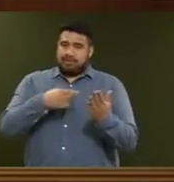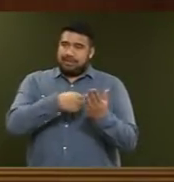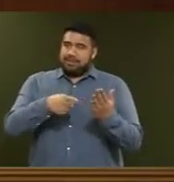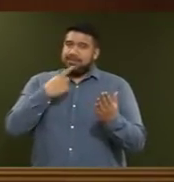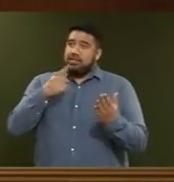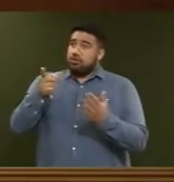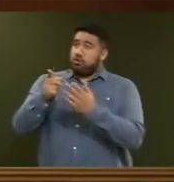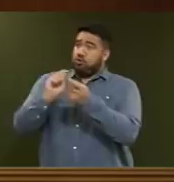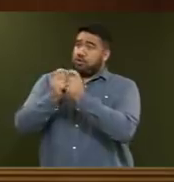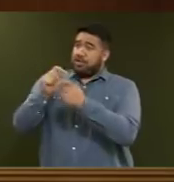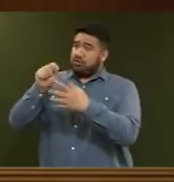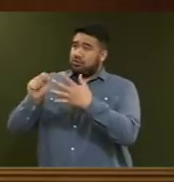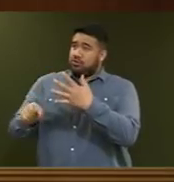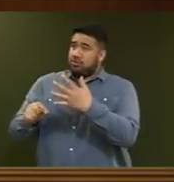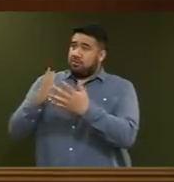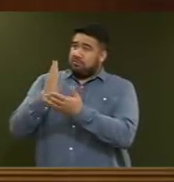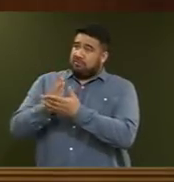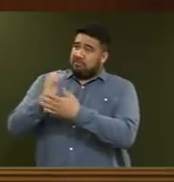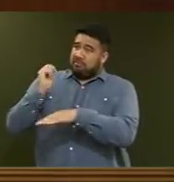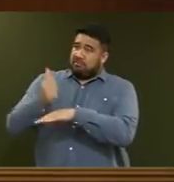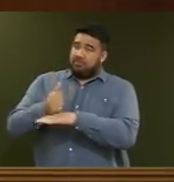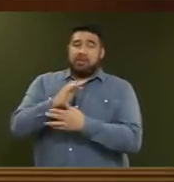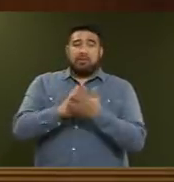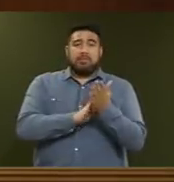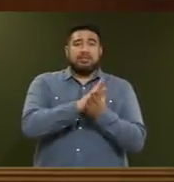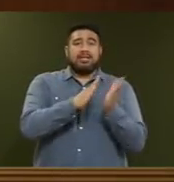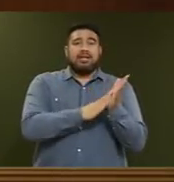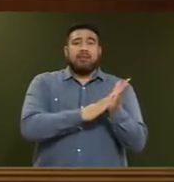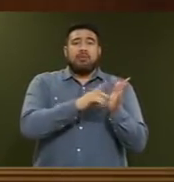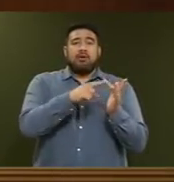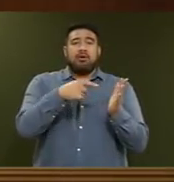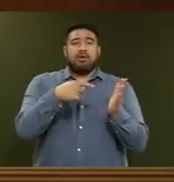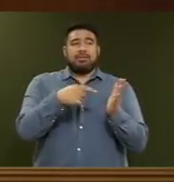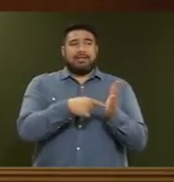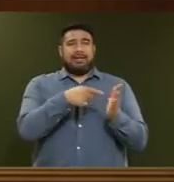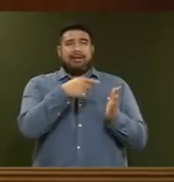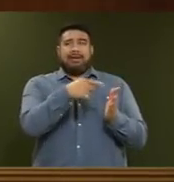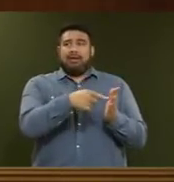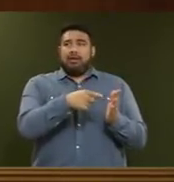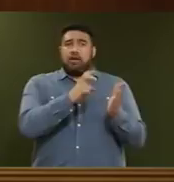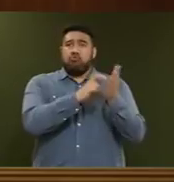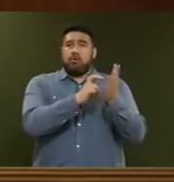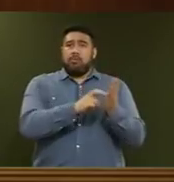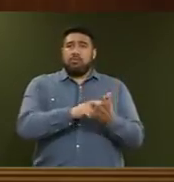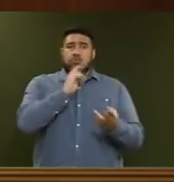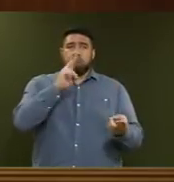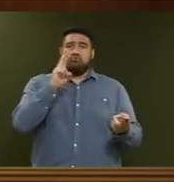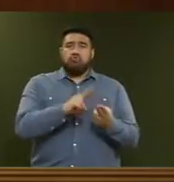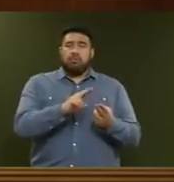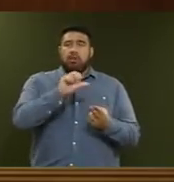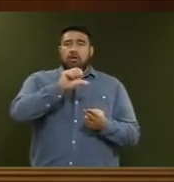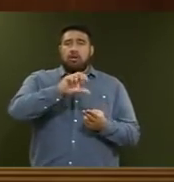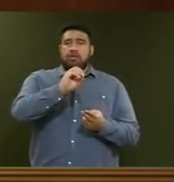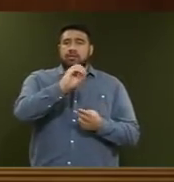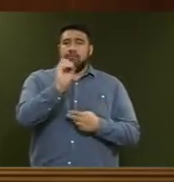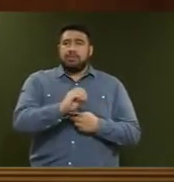financially unviable and cause enrolments for private training establishments to fall by 90 per cent, resulting in